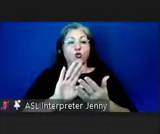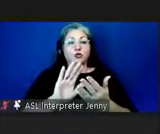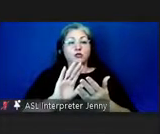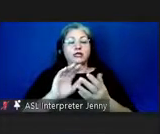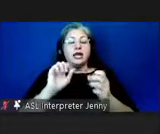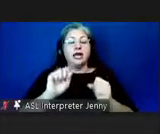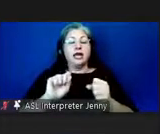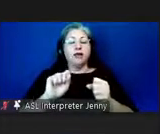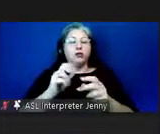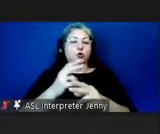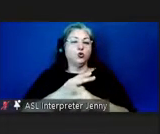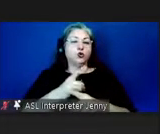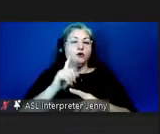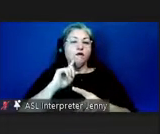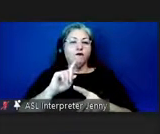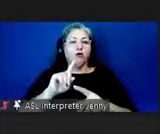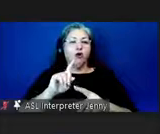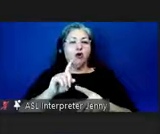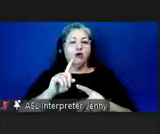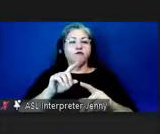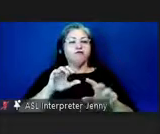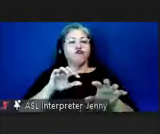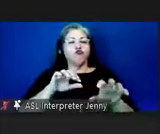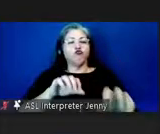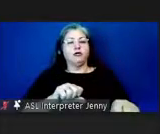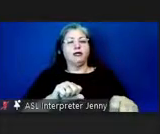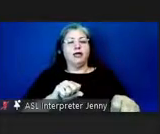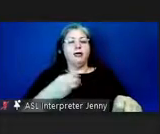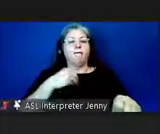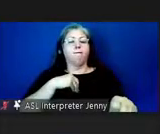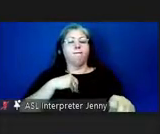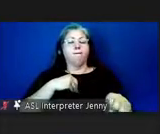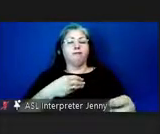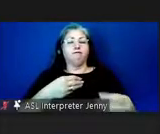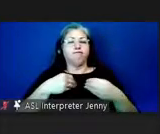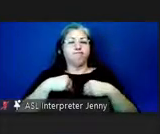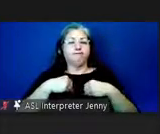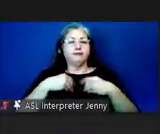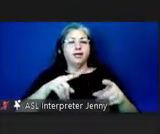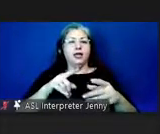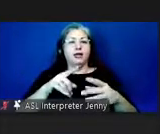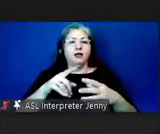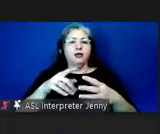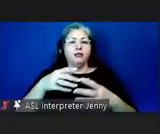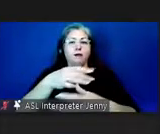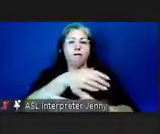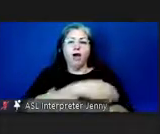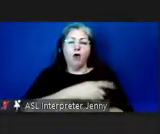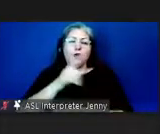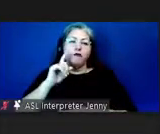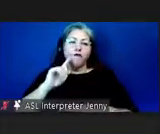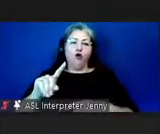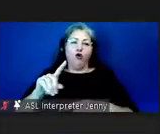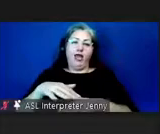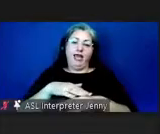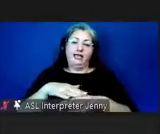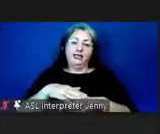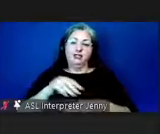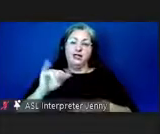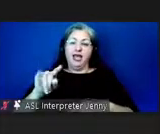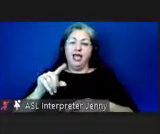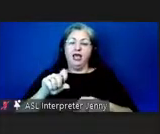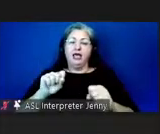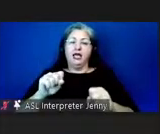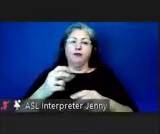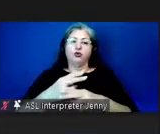devise to reclaim or return people to their languages the power of digital applications and indigenous ai can be shaped to serve